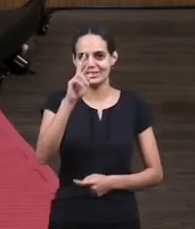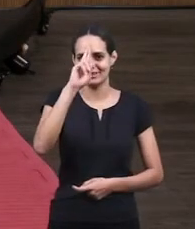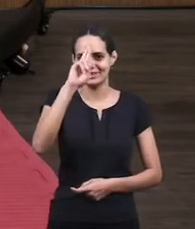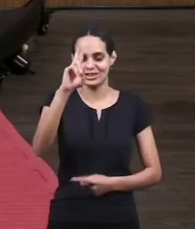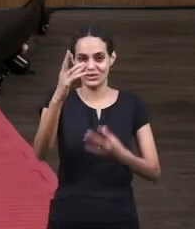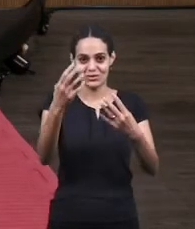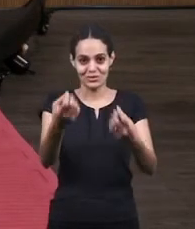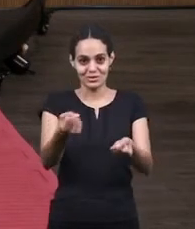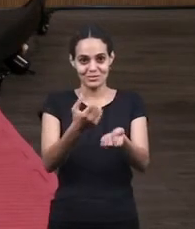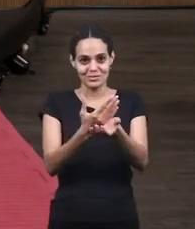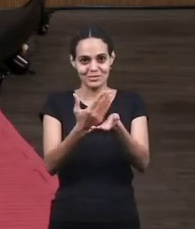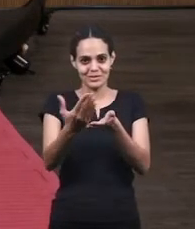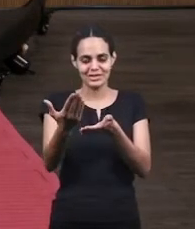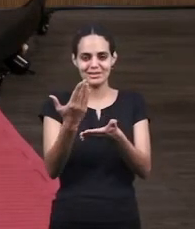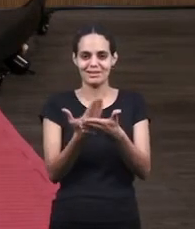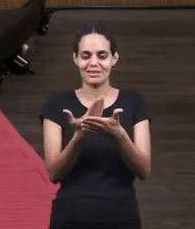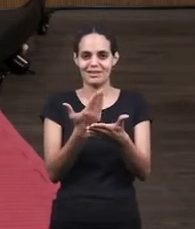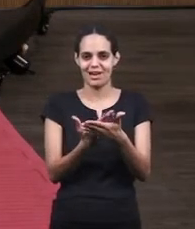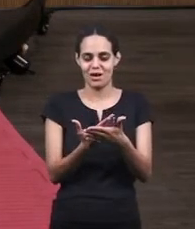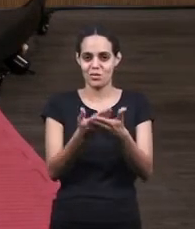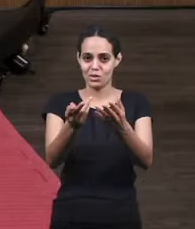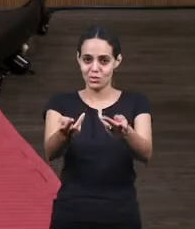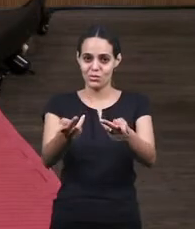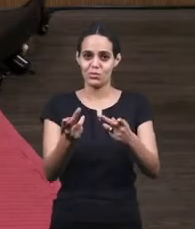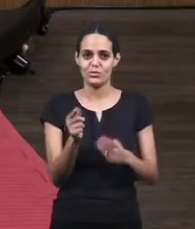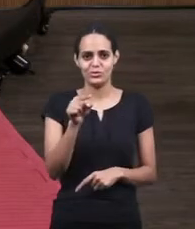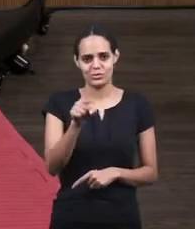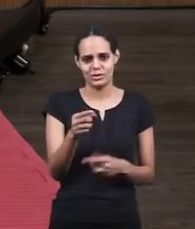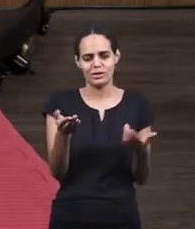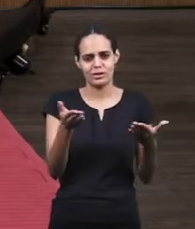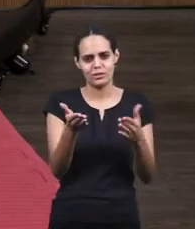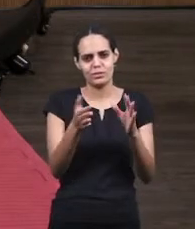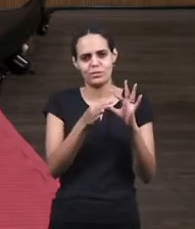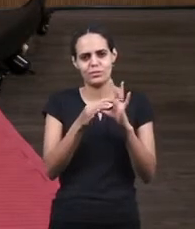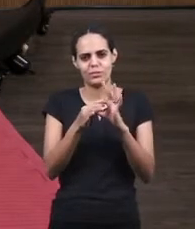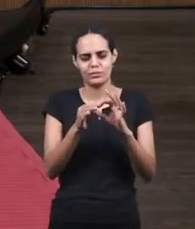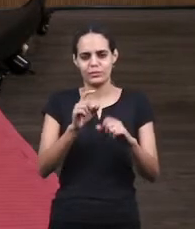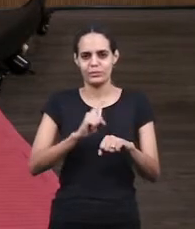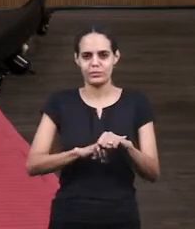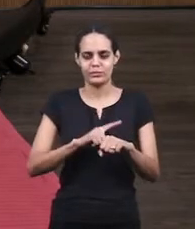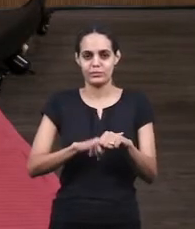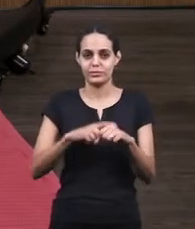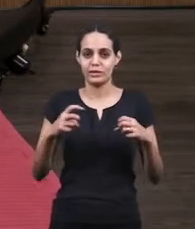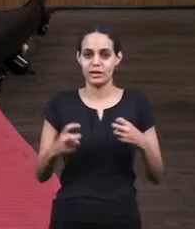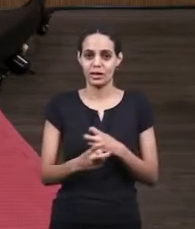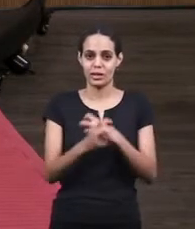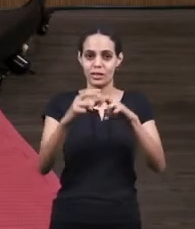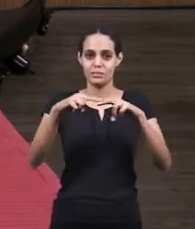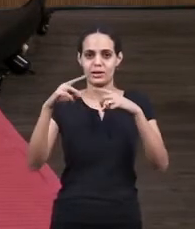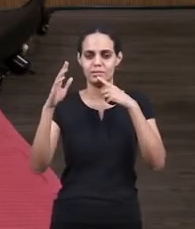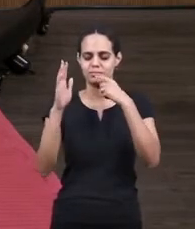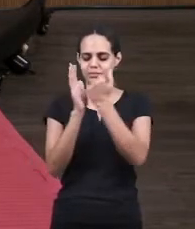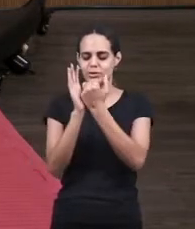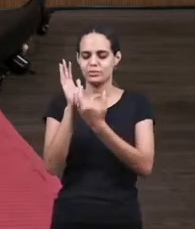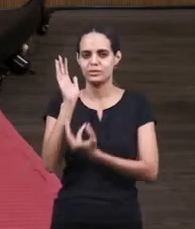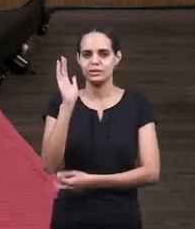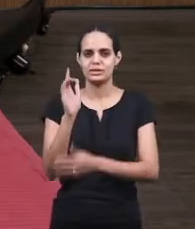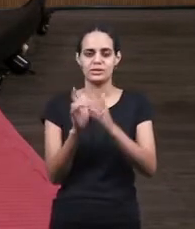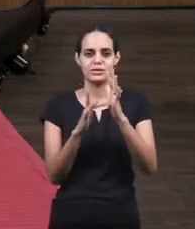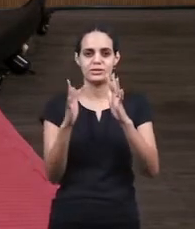let's begin our class I invite you all to close your eyes we're going to plead by the blood of Jesus